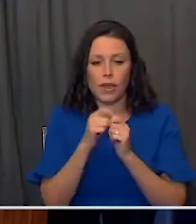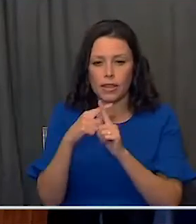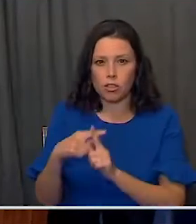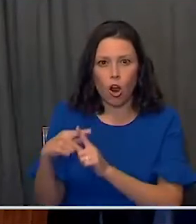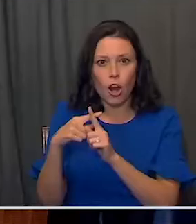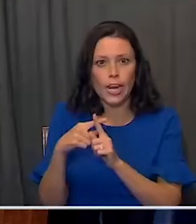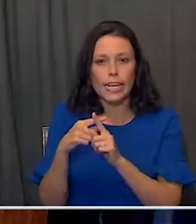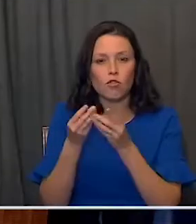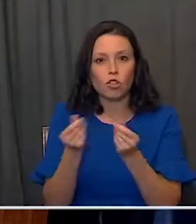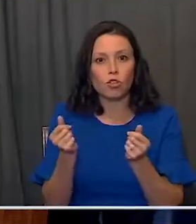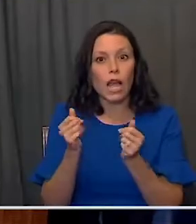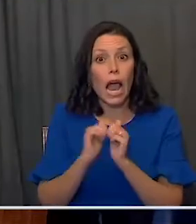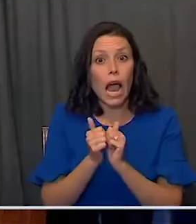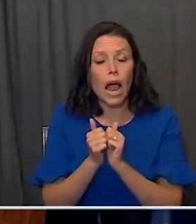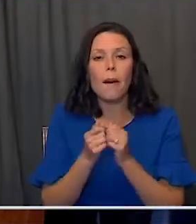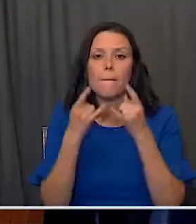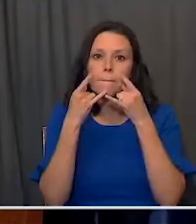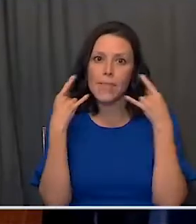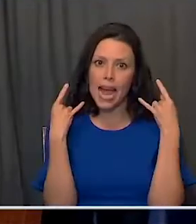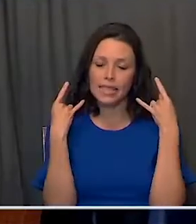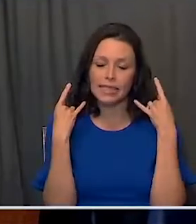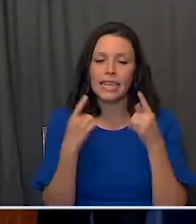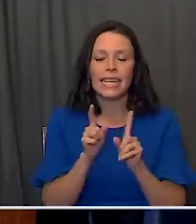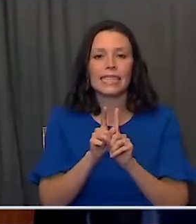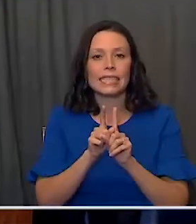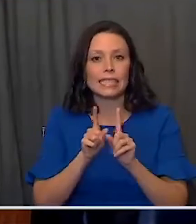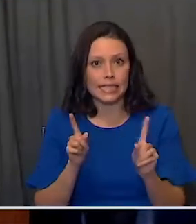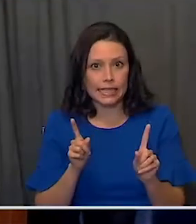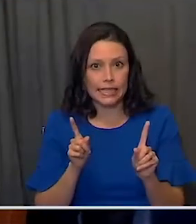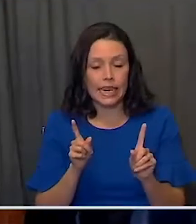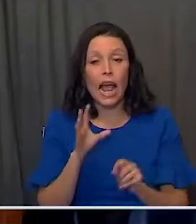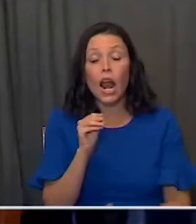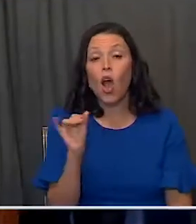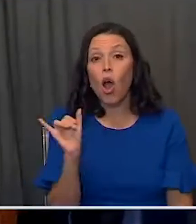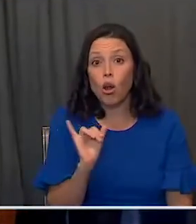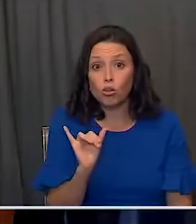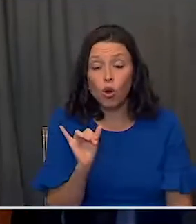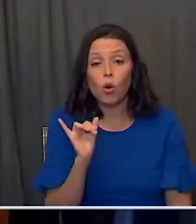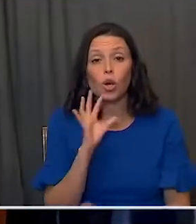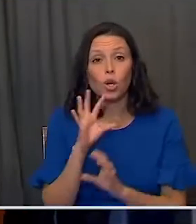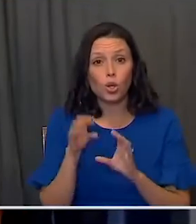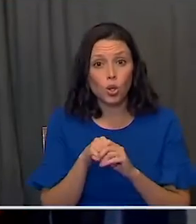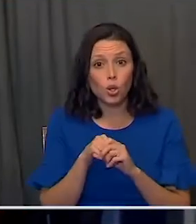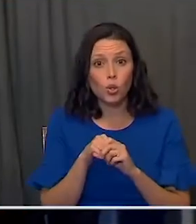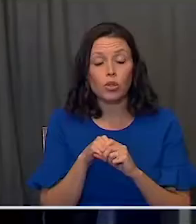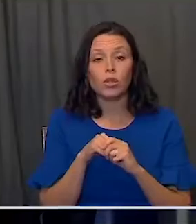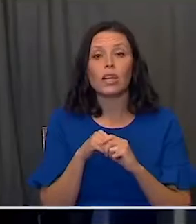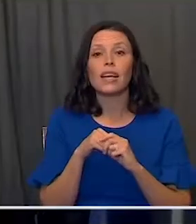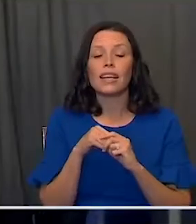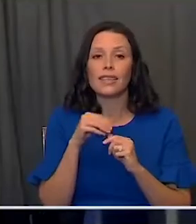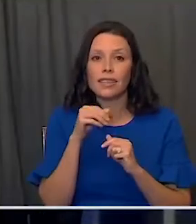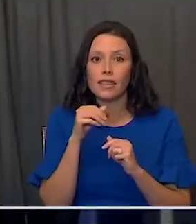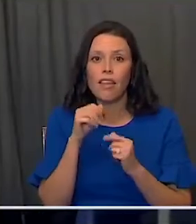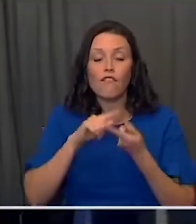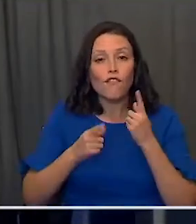masks, that start with physical distancing, but also include decreasing those friends and family